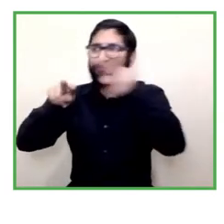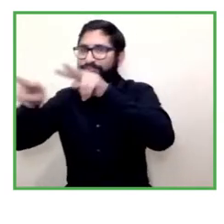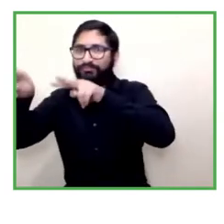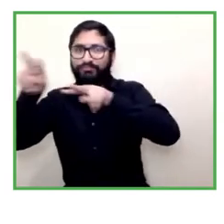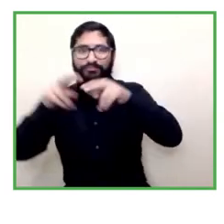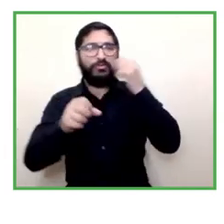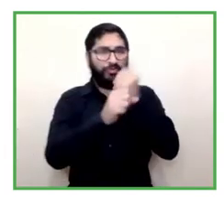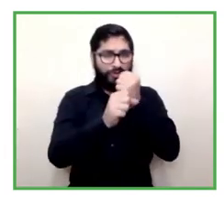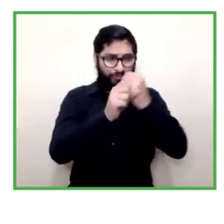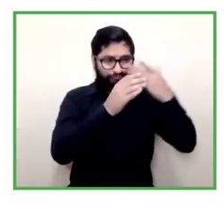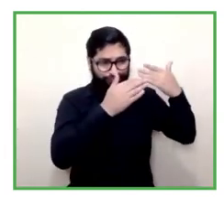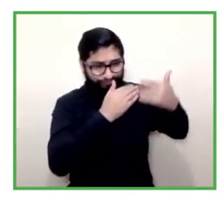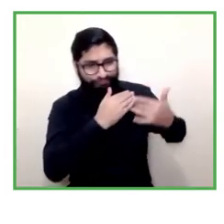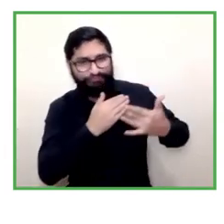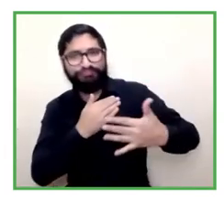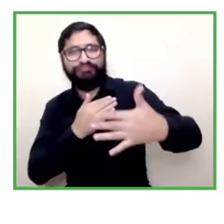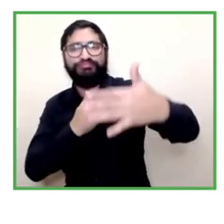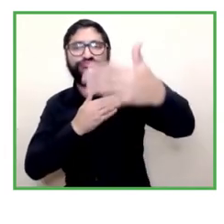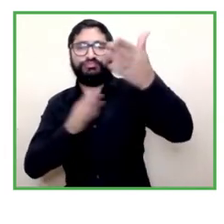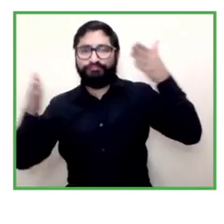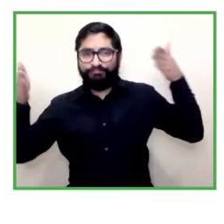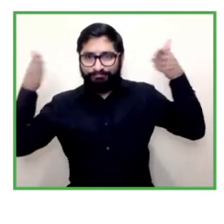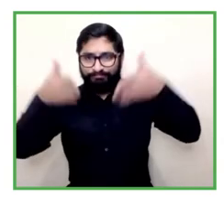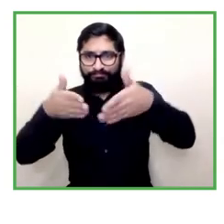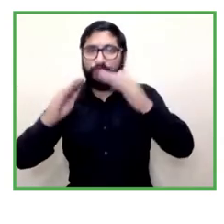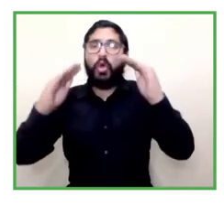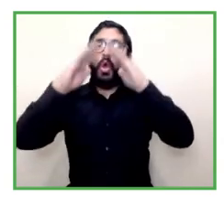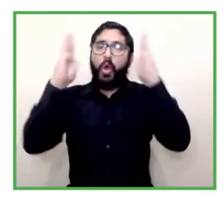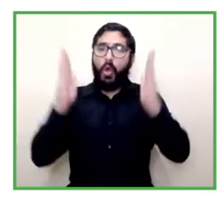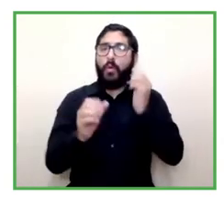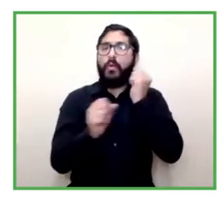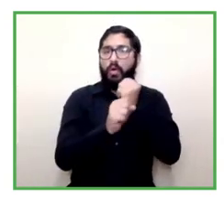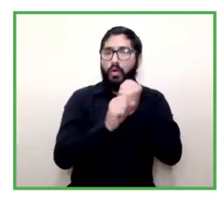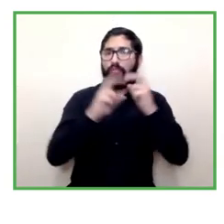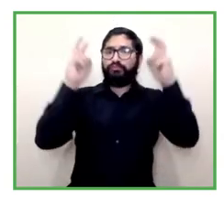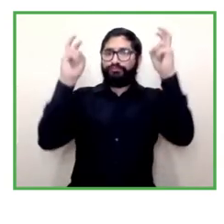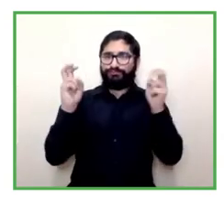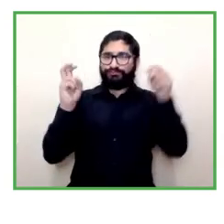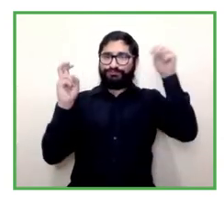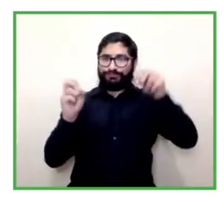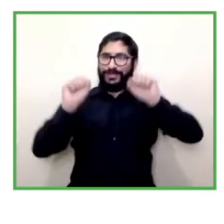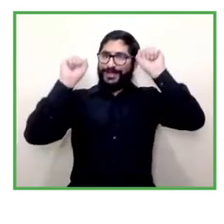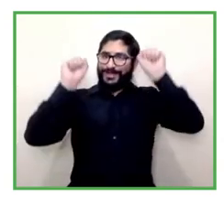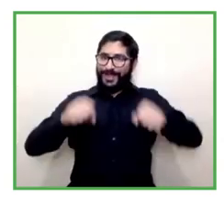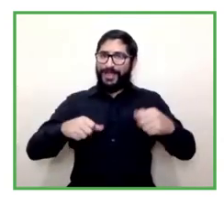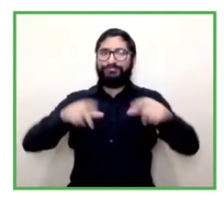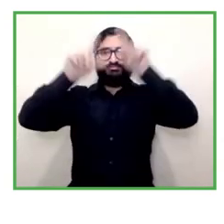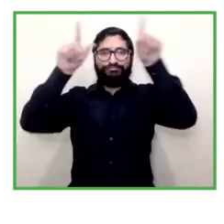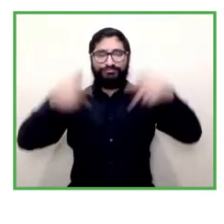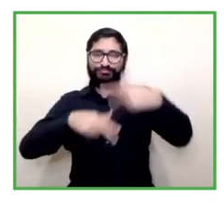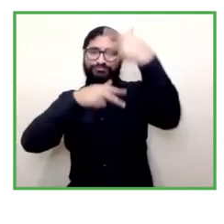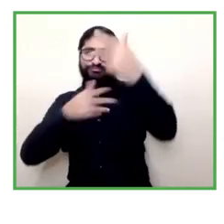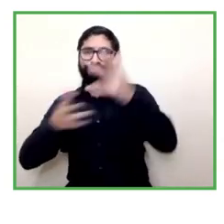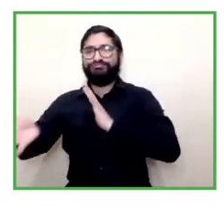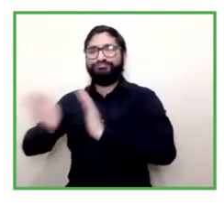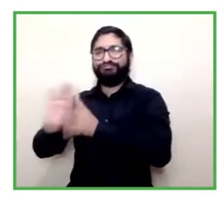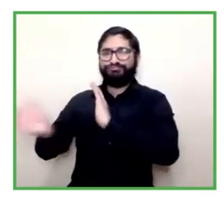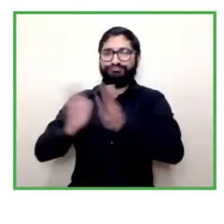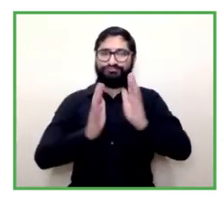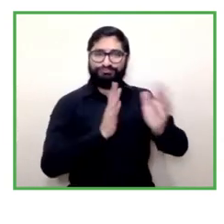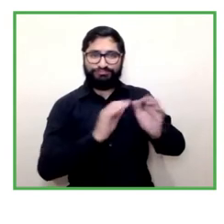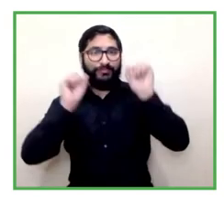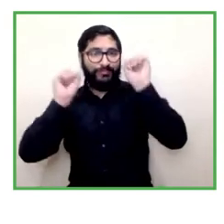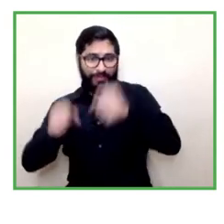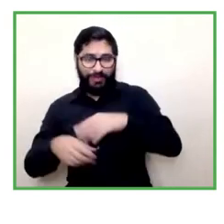teleworking and despite this pandemic has taken many sources of labor today has given